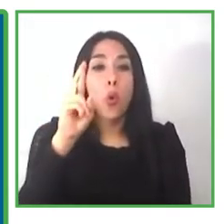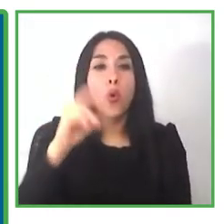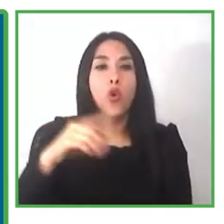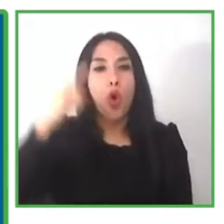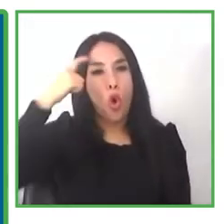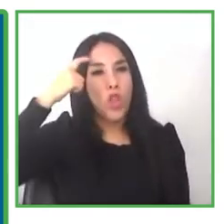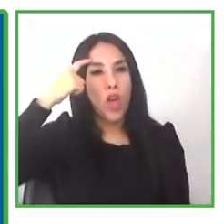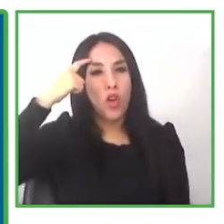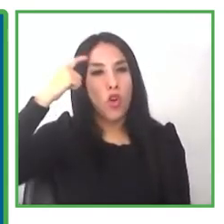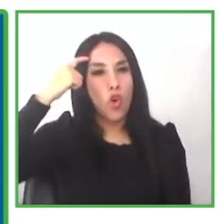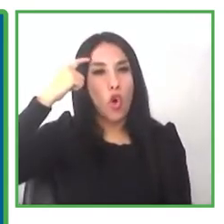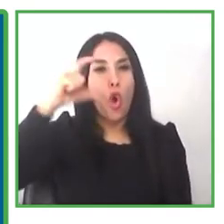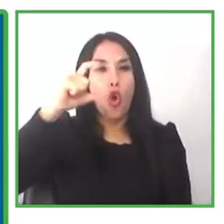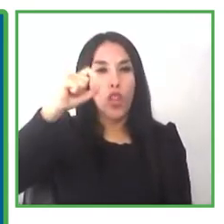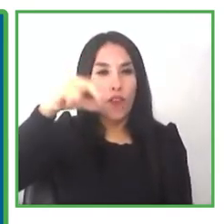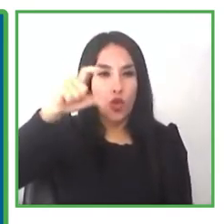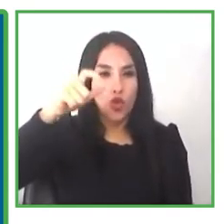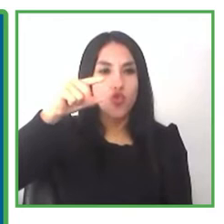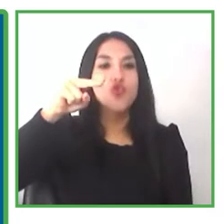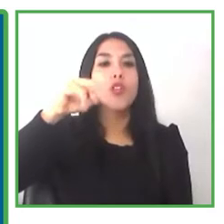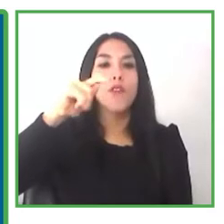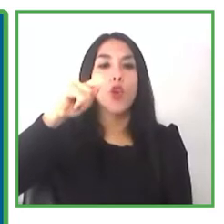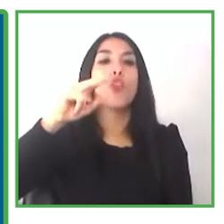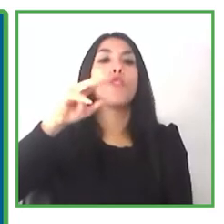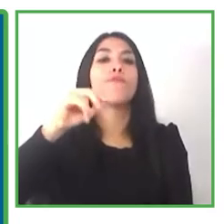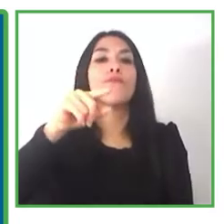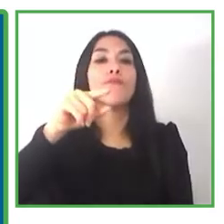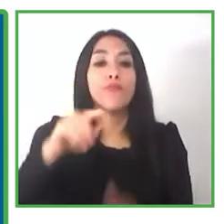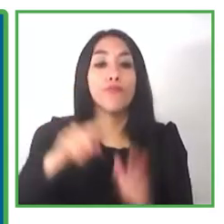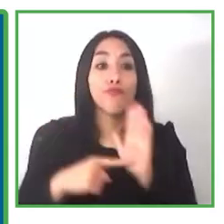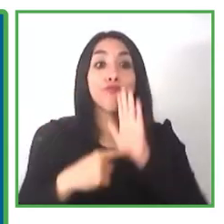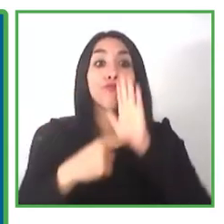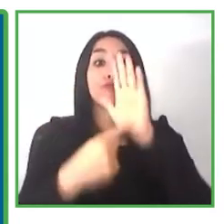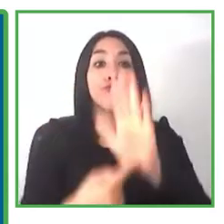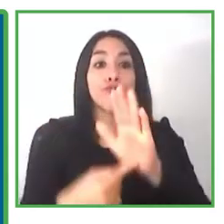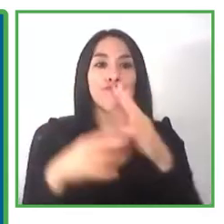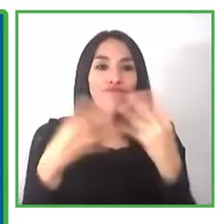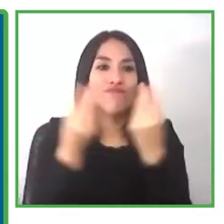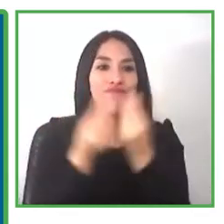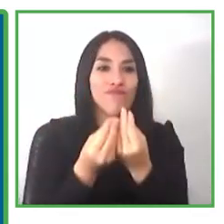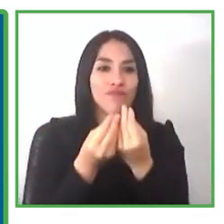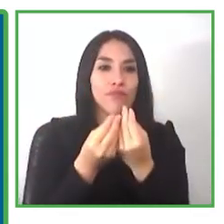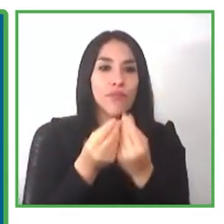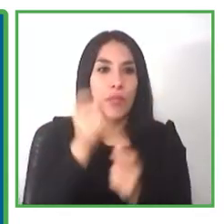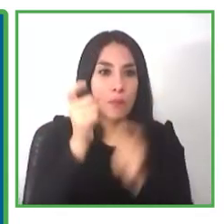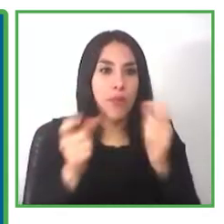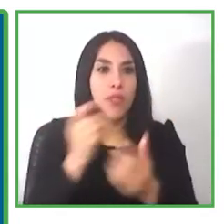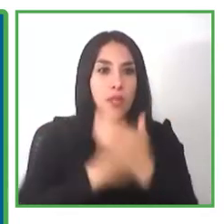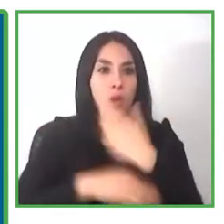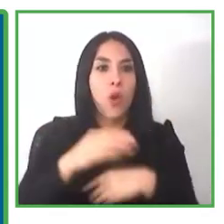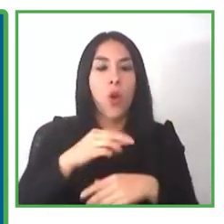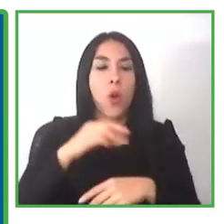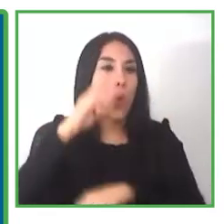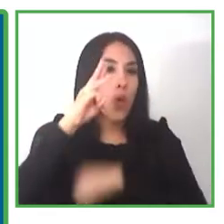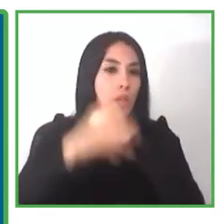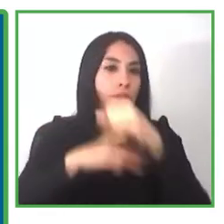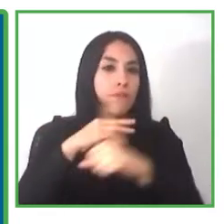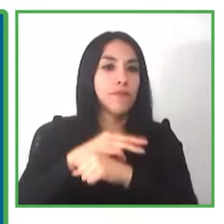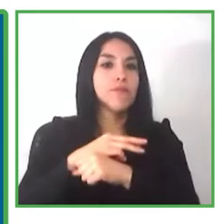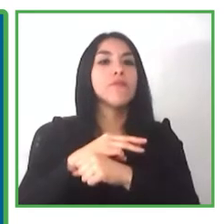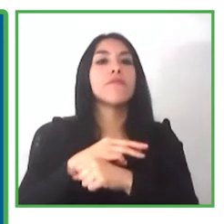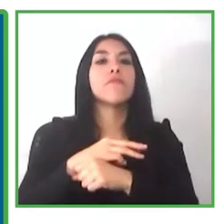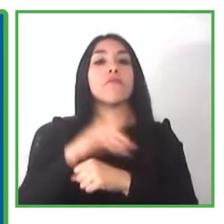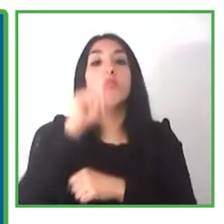represent a small group of the population with people with disabilities of people with disabilities in the world they're about